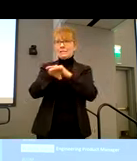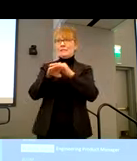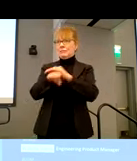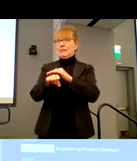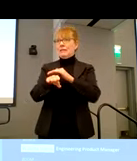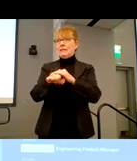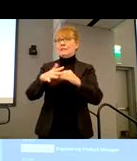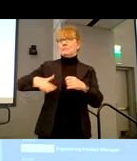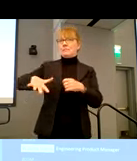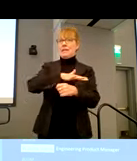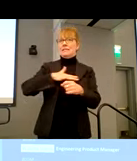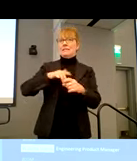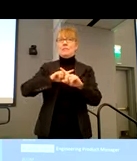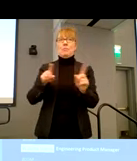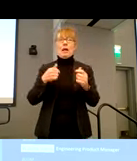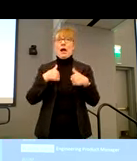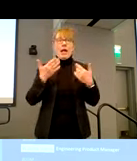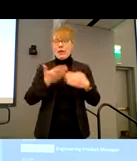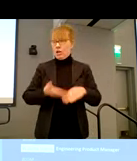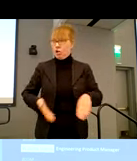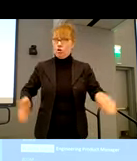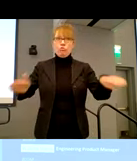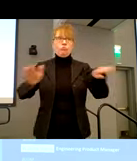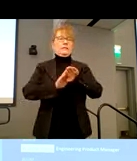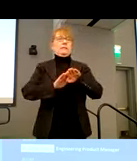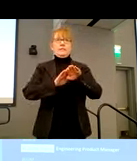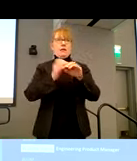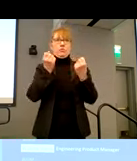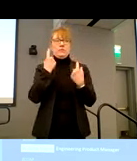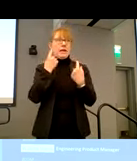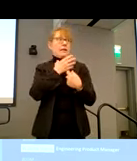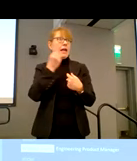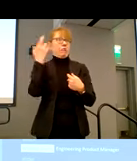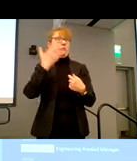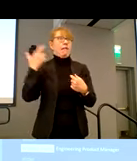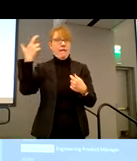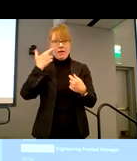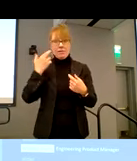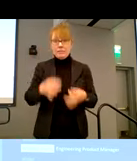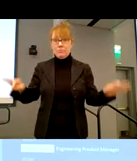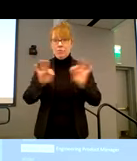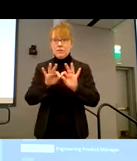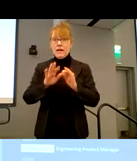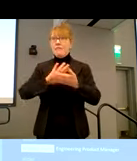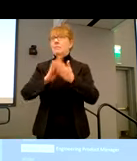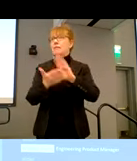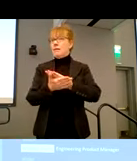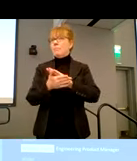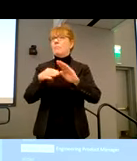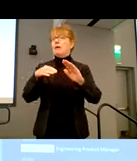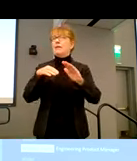such an increased understanding and realization of the importance, it is I've become an accessibility